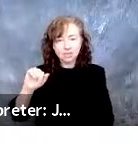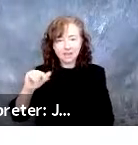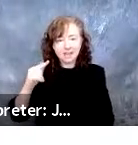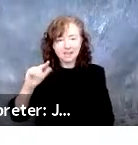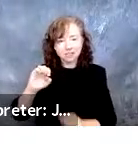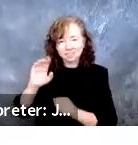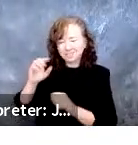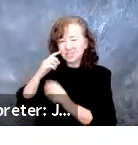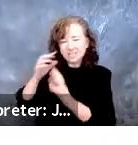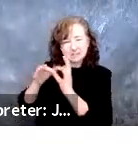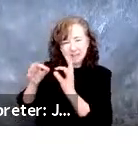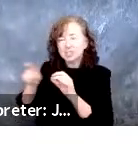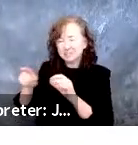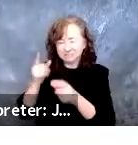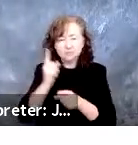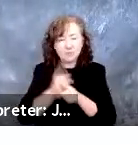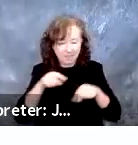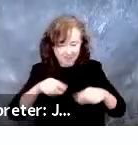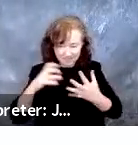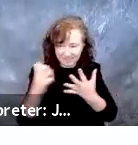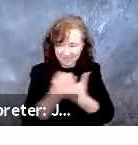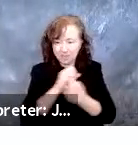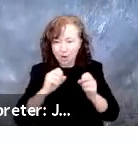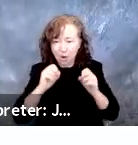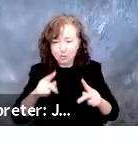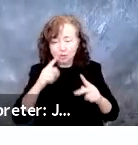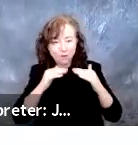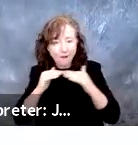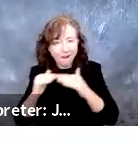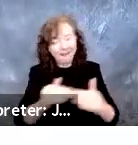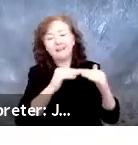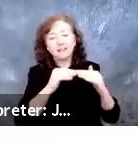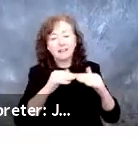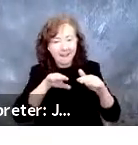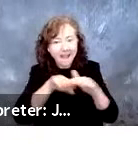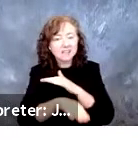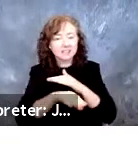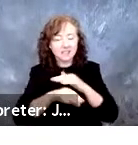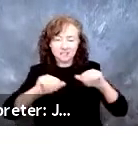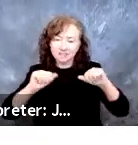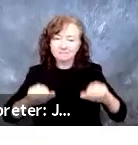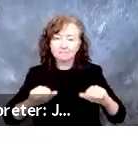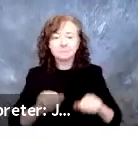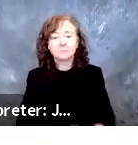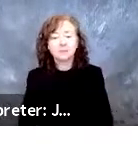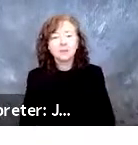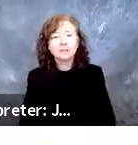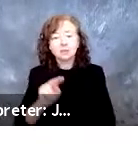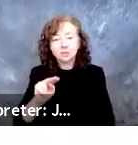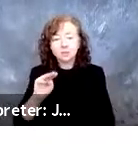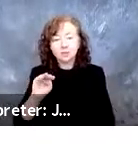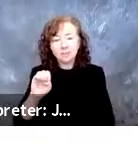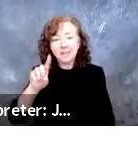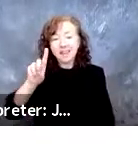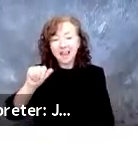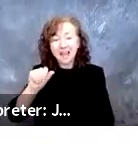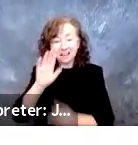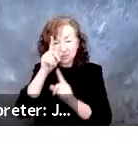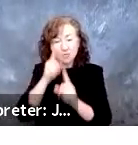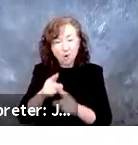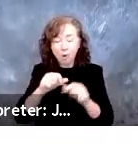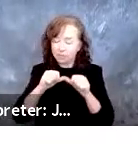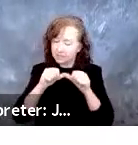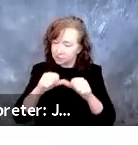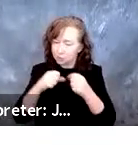for equity and accessibility. So Namita will continue working to achieve that goal. And